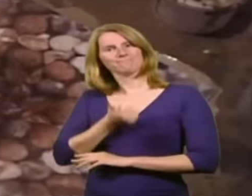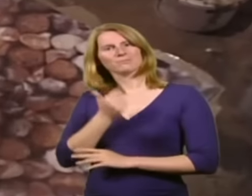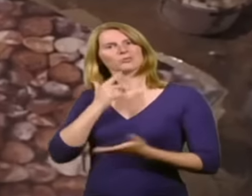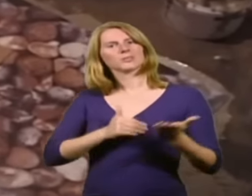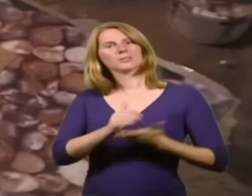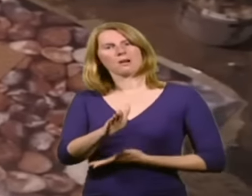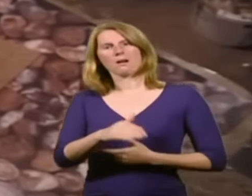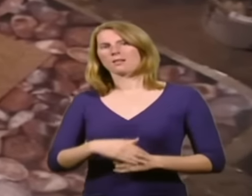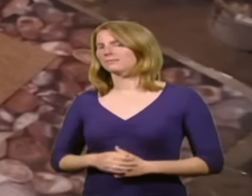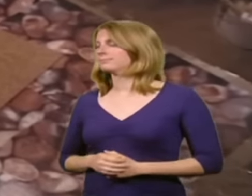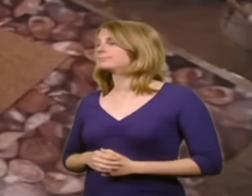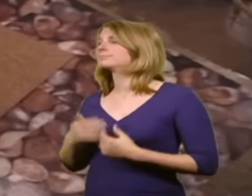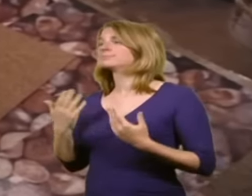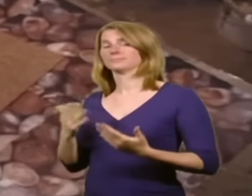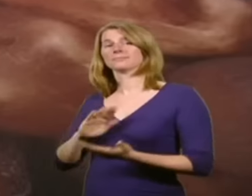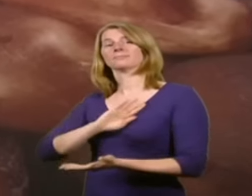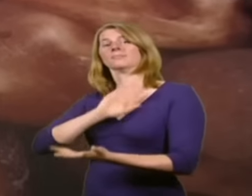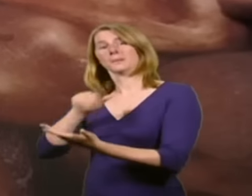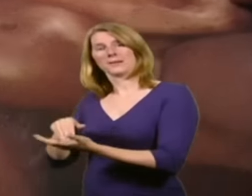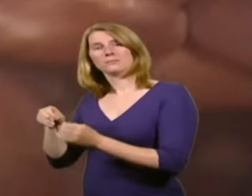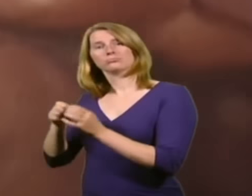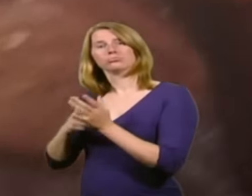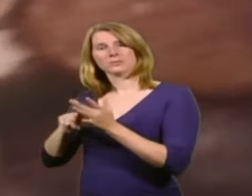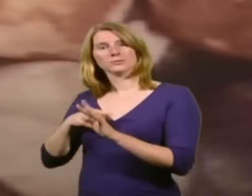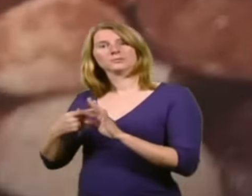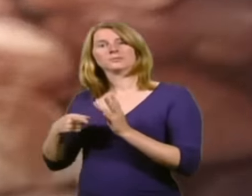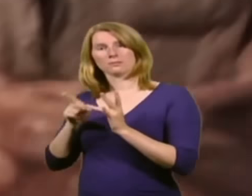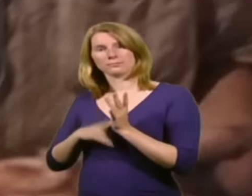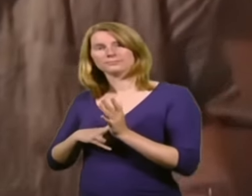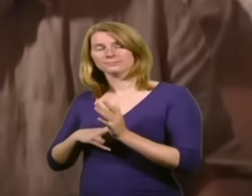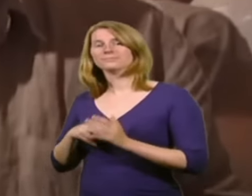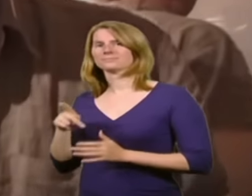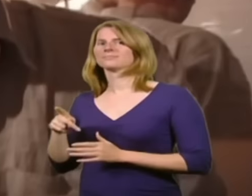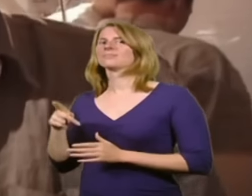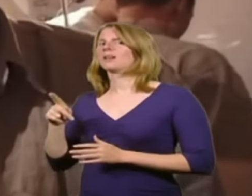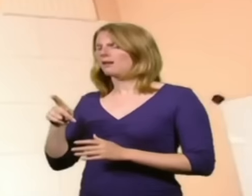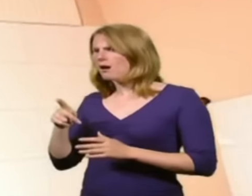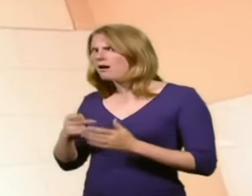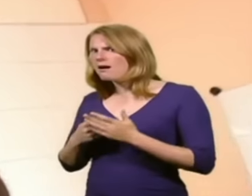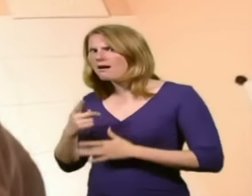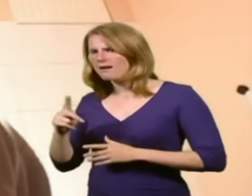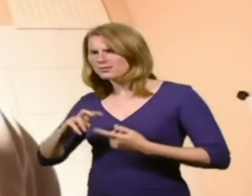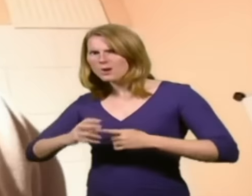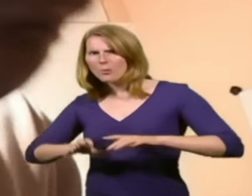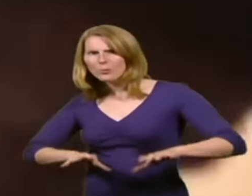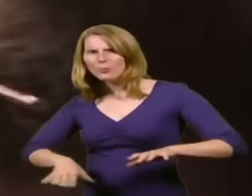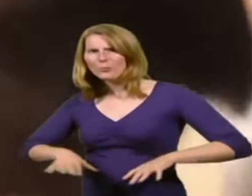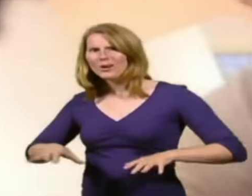But arriving back in Brixton, Will gets a stony reception. All right, so what is this, then? No idea.